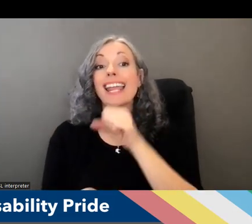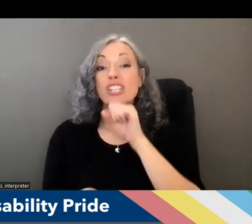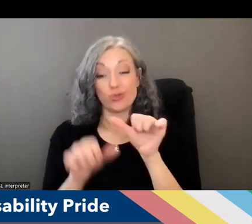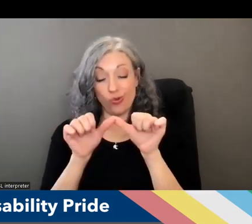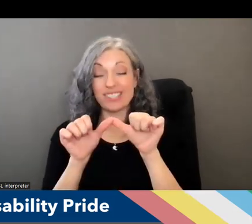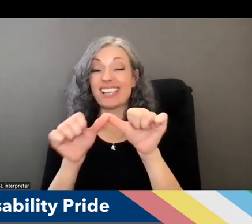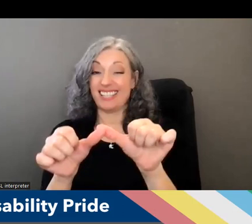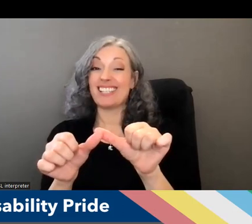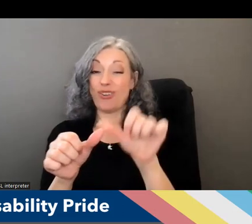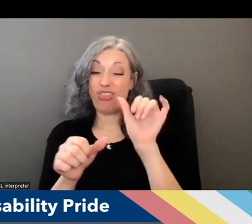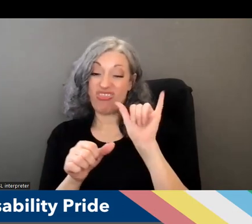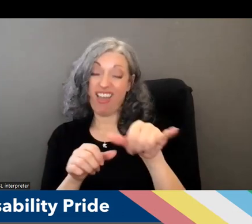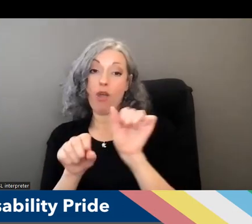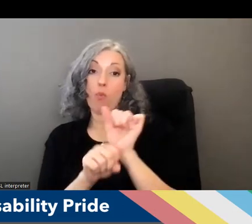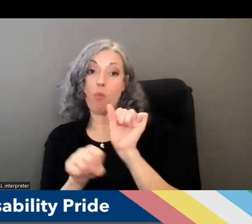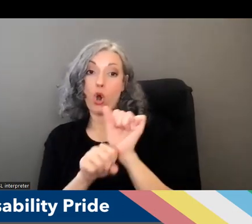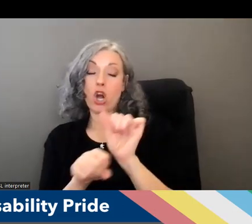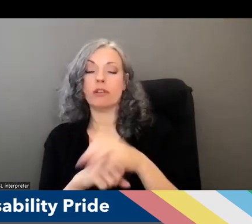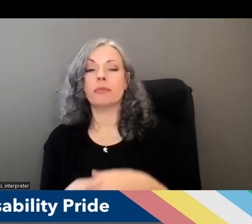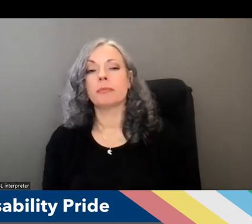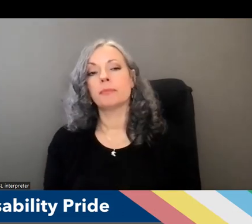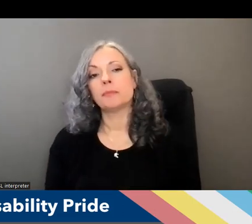of that work next slide